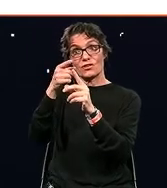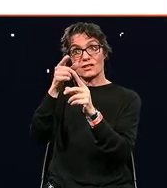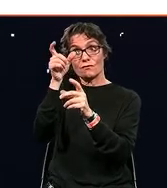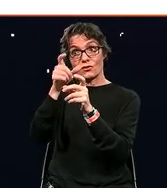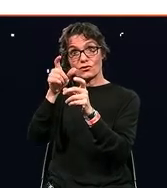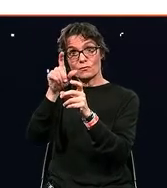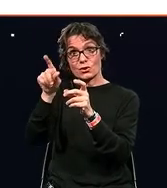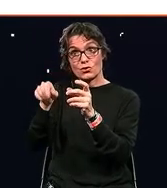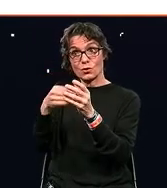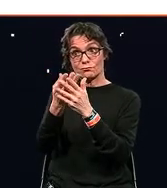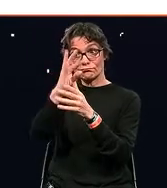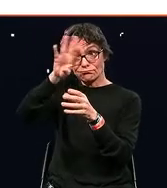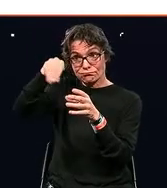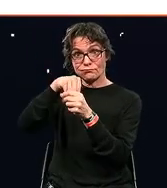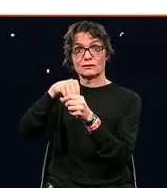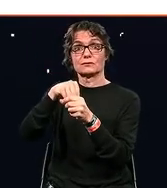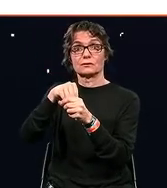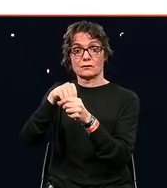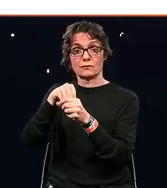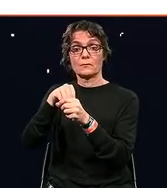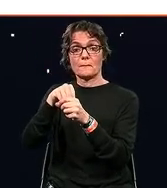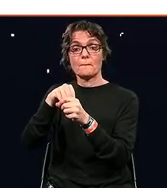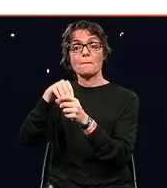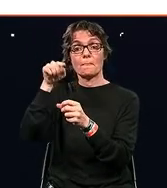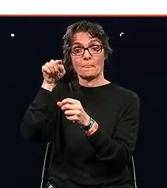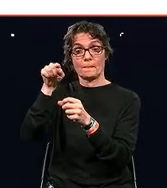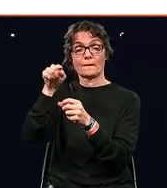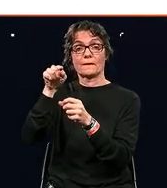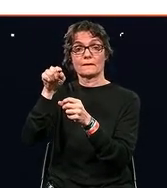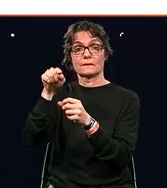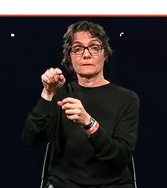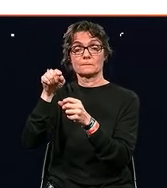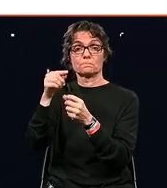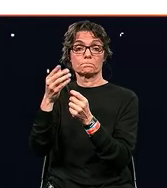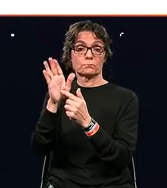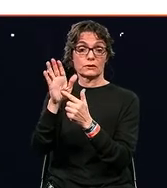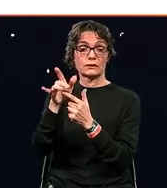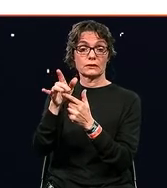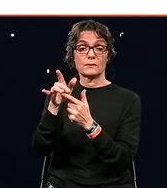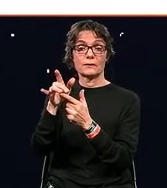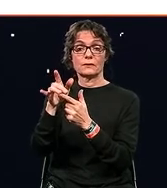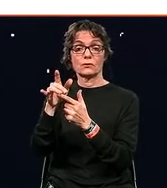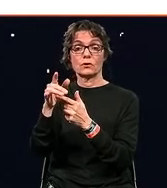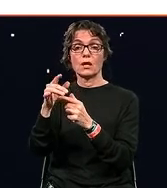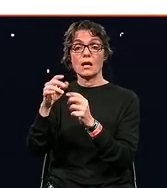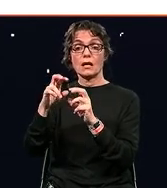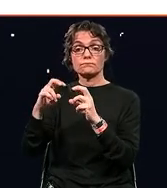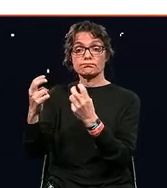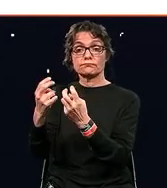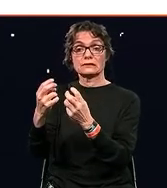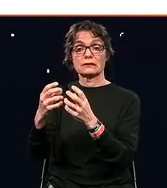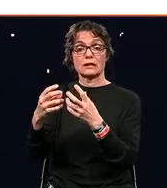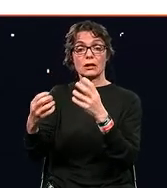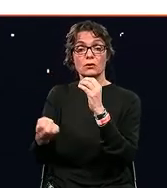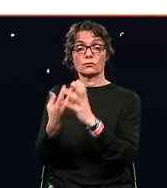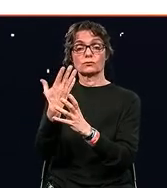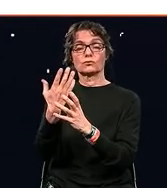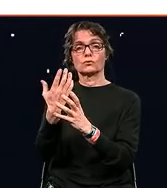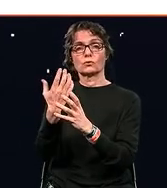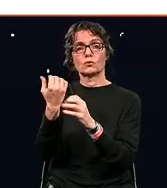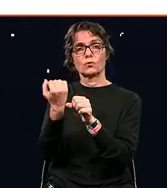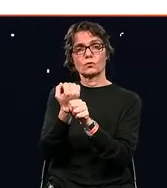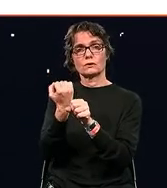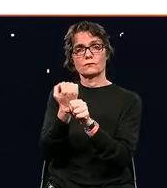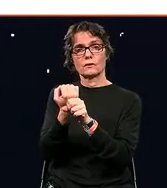here we see a team of youth with rare diseases who are co-creating the type of services that would